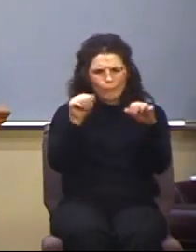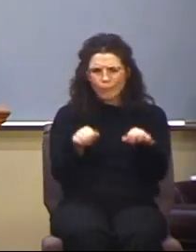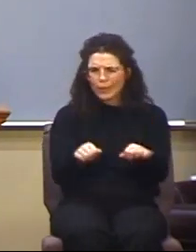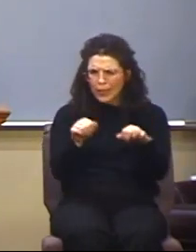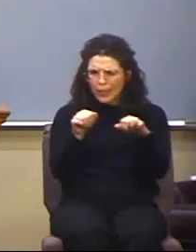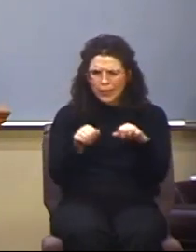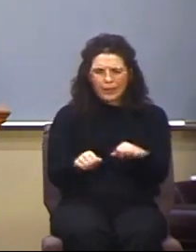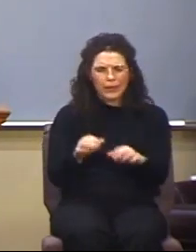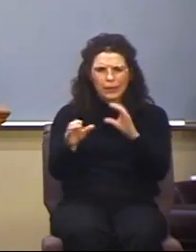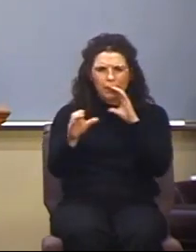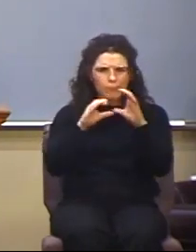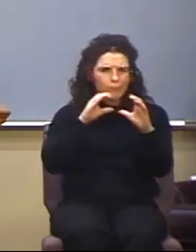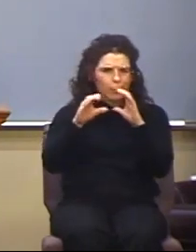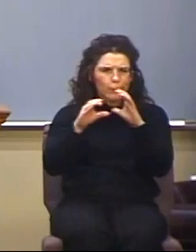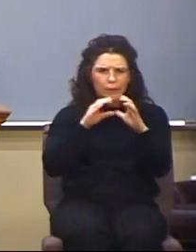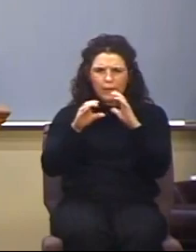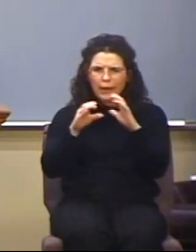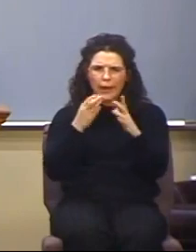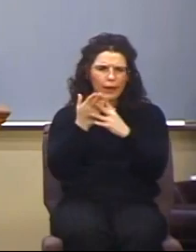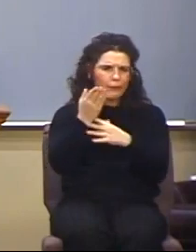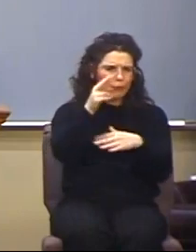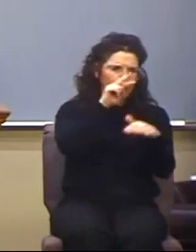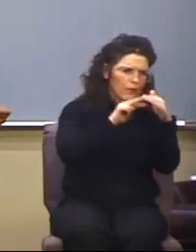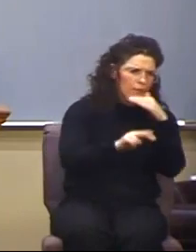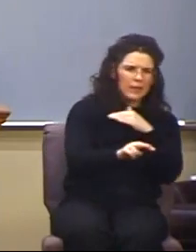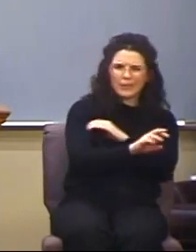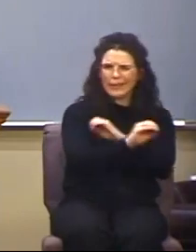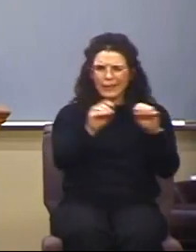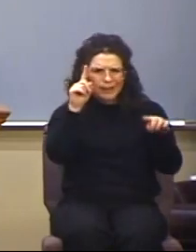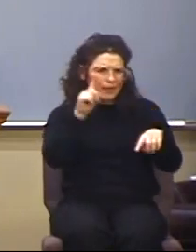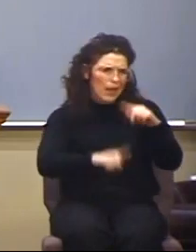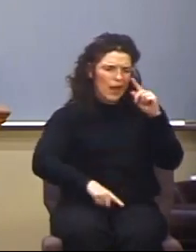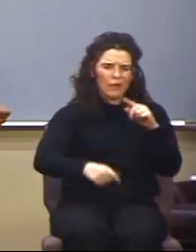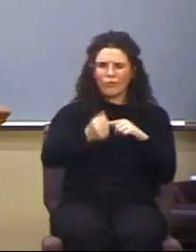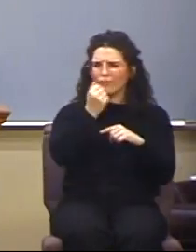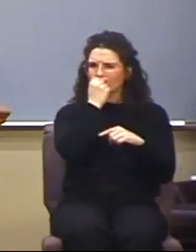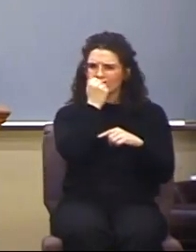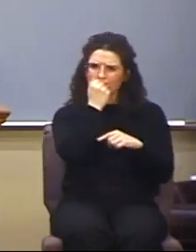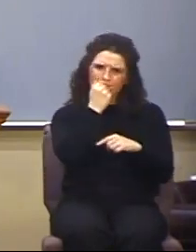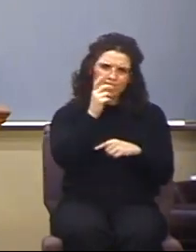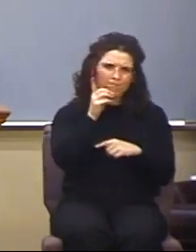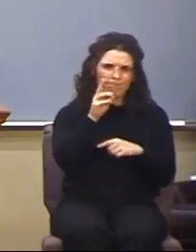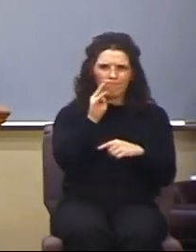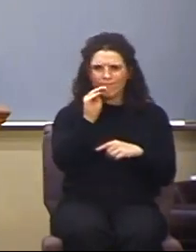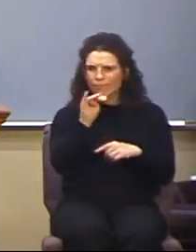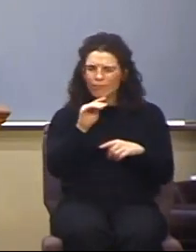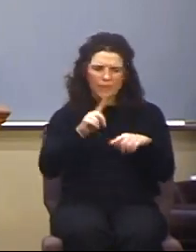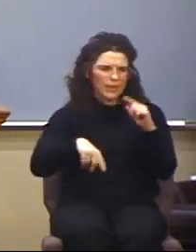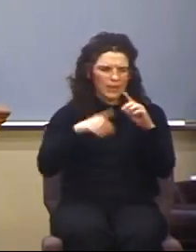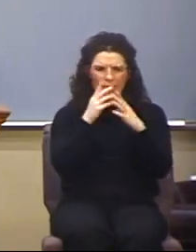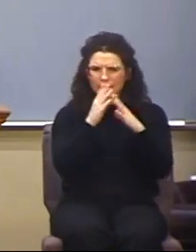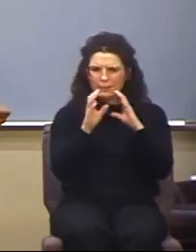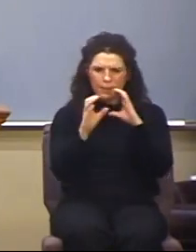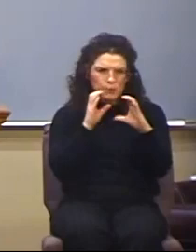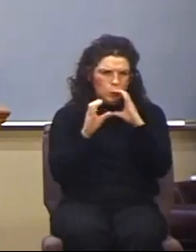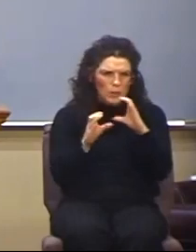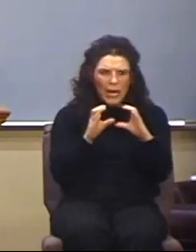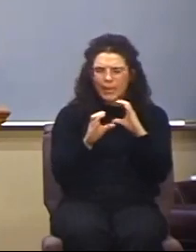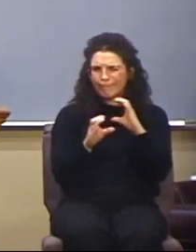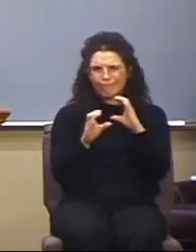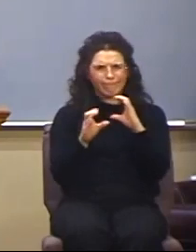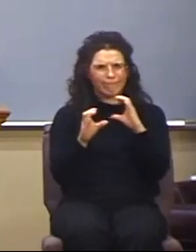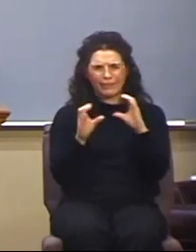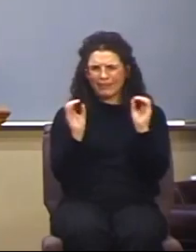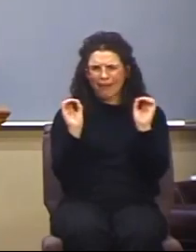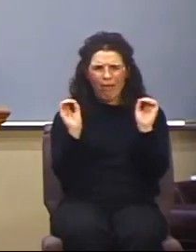to communicate divine revelation. They're dumb in the sense that they do not communicate. They do